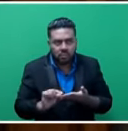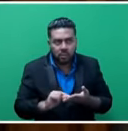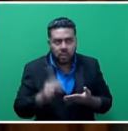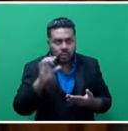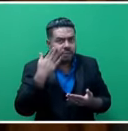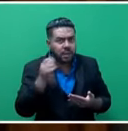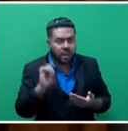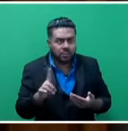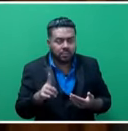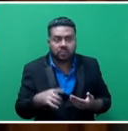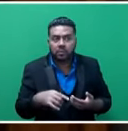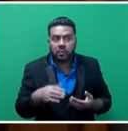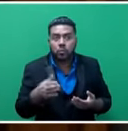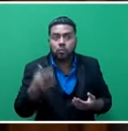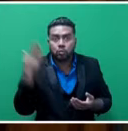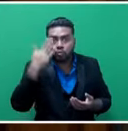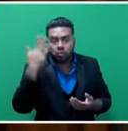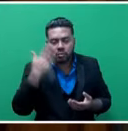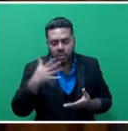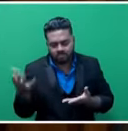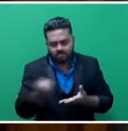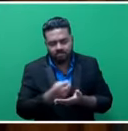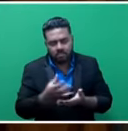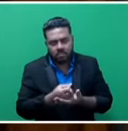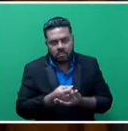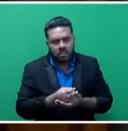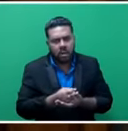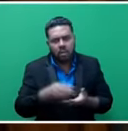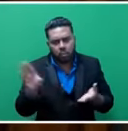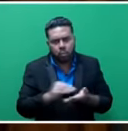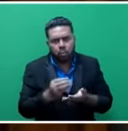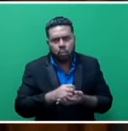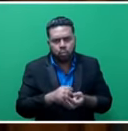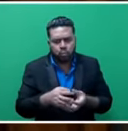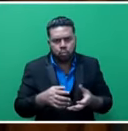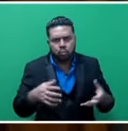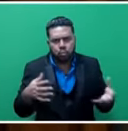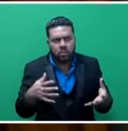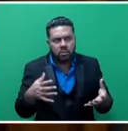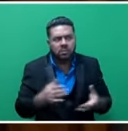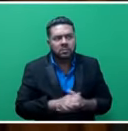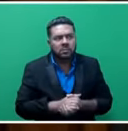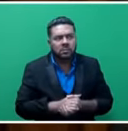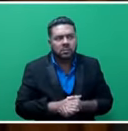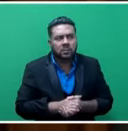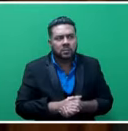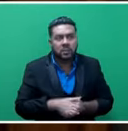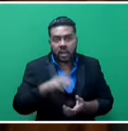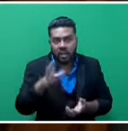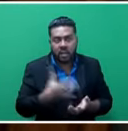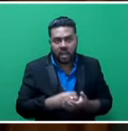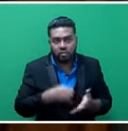out that schools accumulate funding under the FEC allocation and there is an environment process. If there is extra